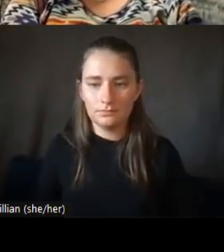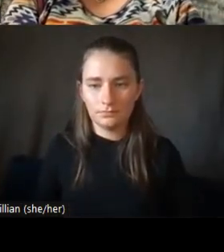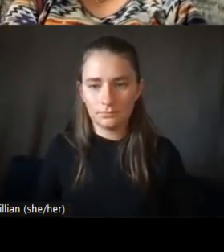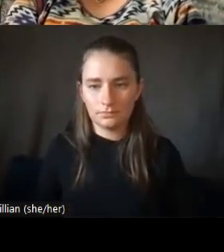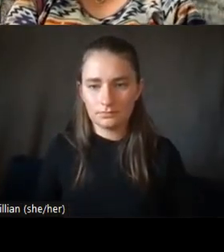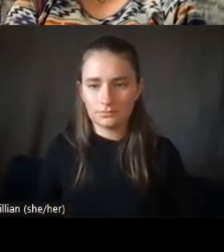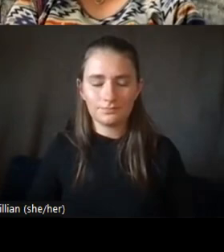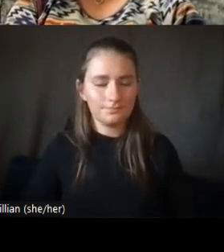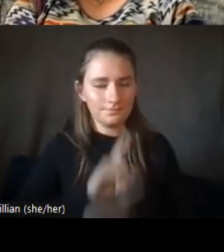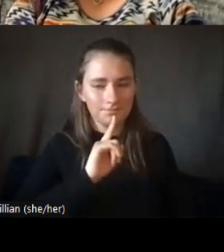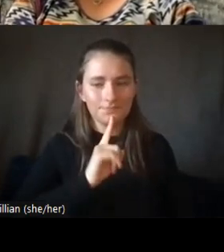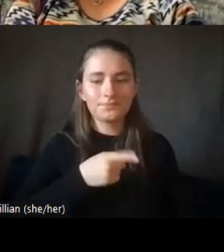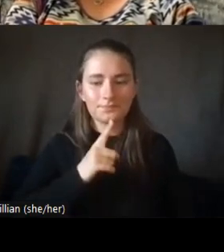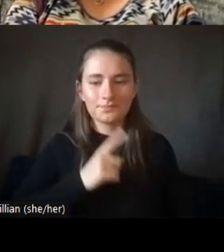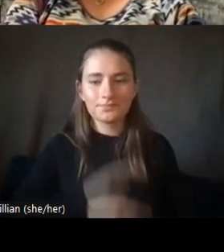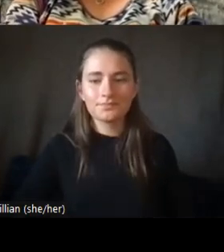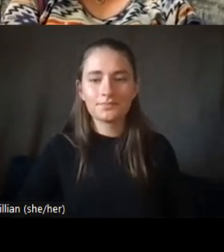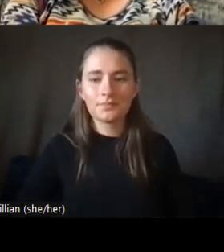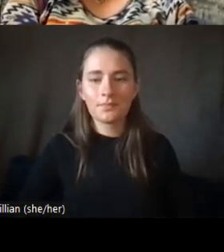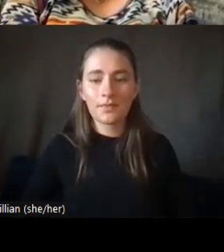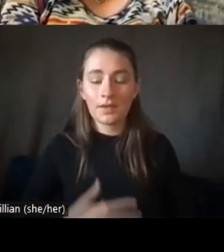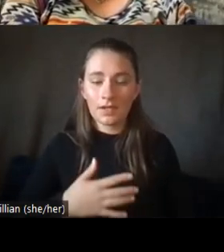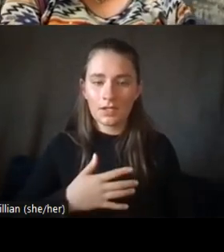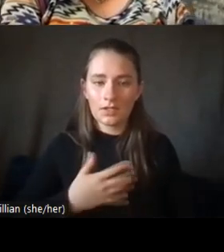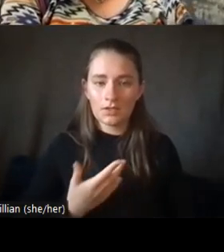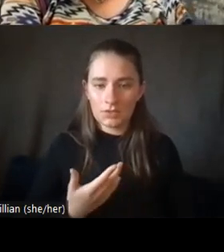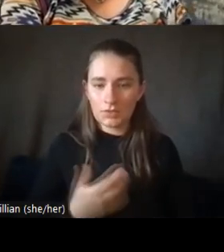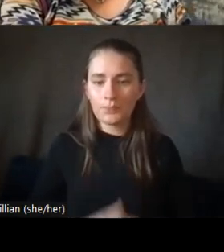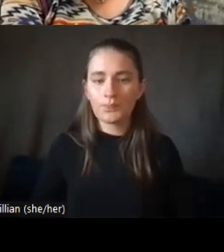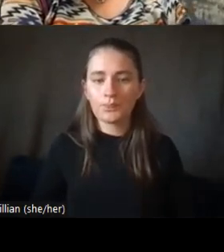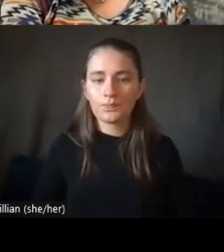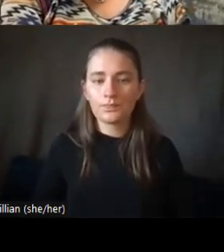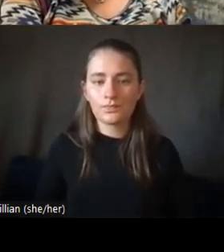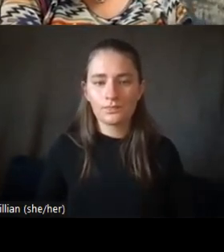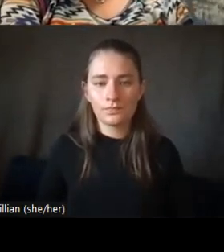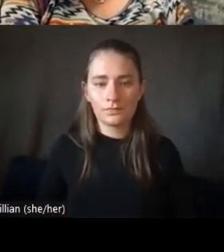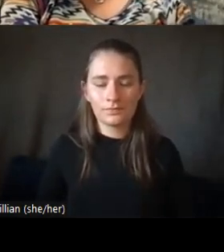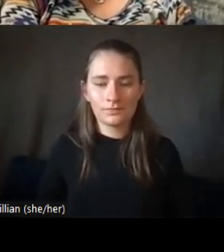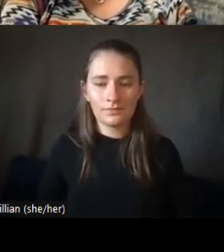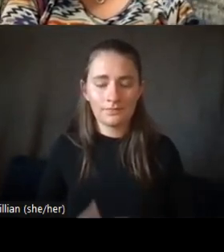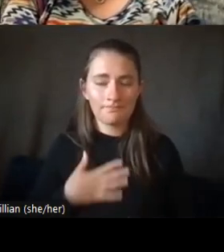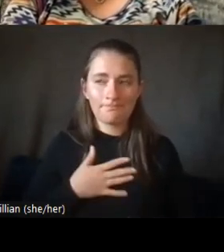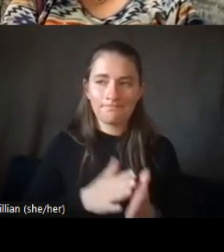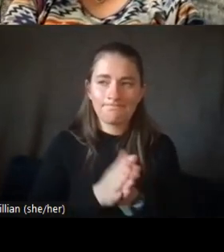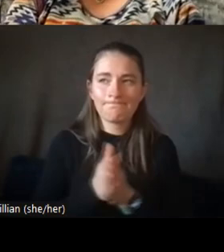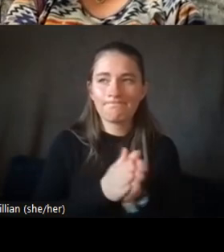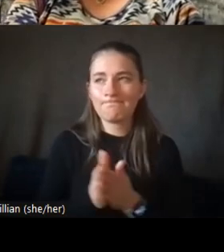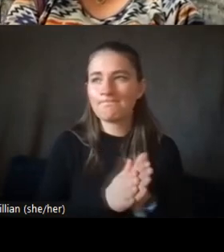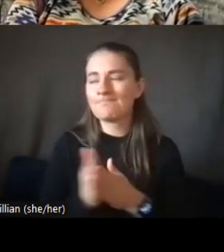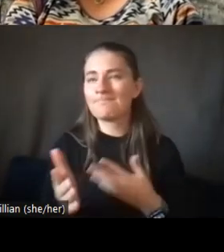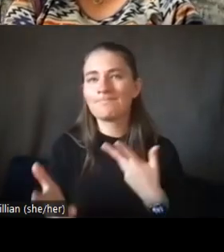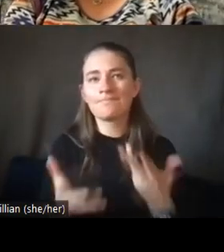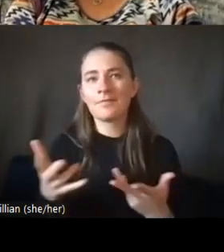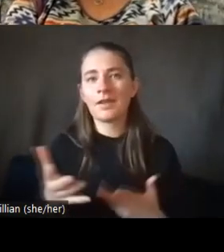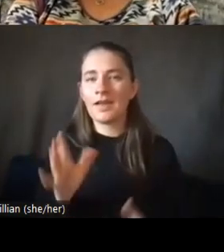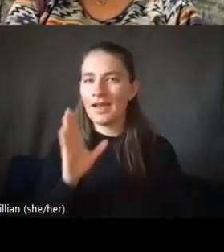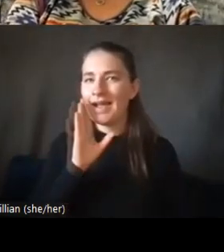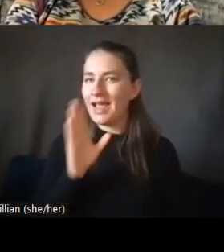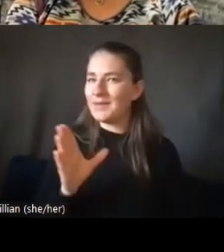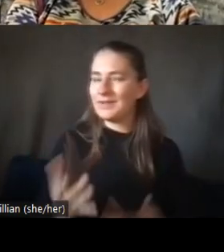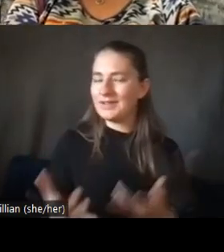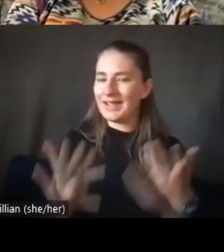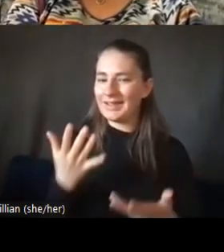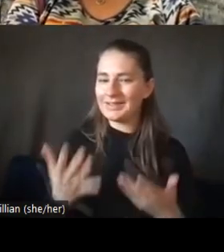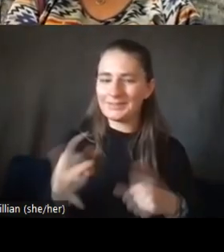Sure. So, um, my motivation, um, I guess I'm going to kind of touch base on what everybody kind of, um,